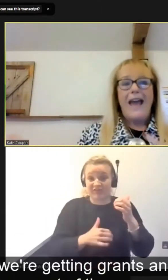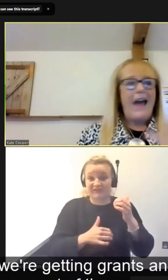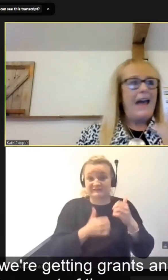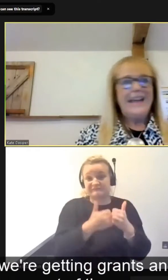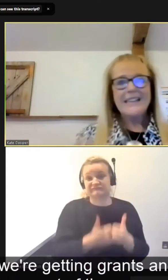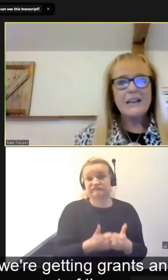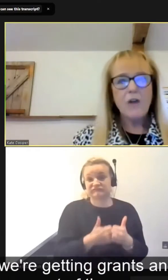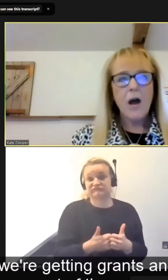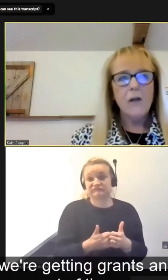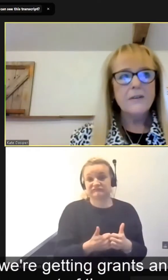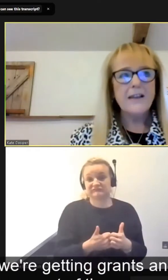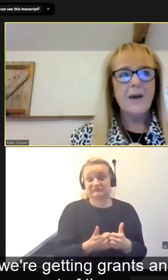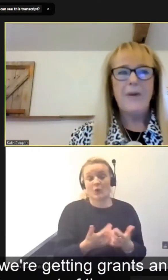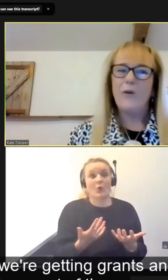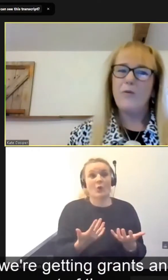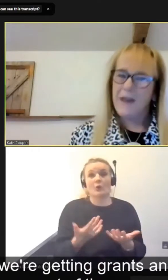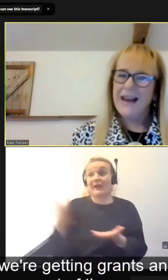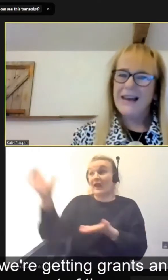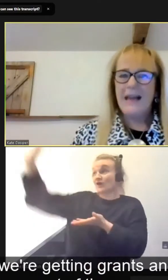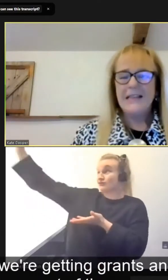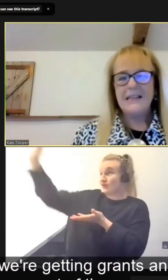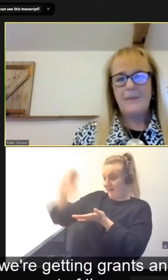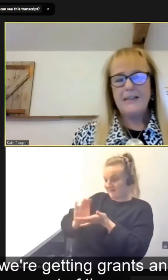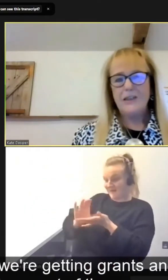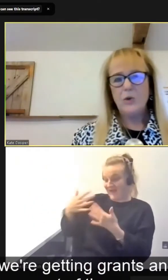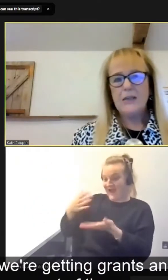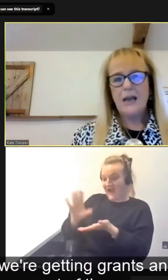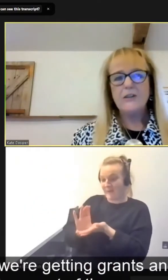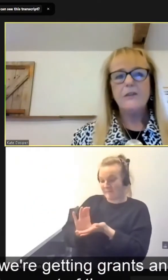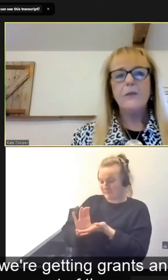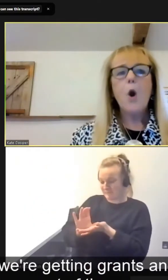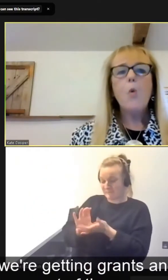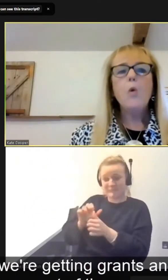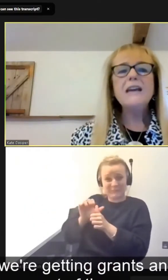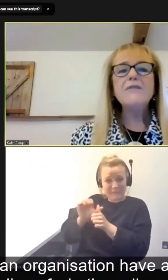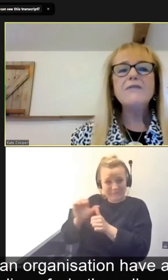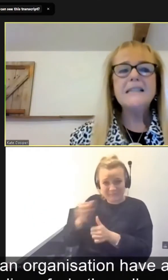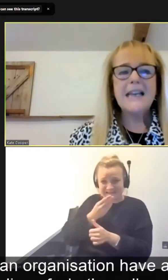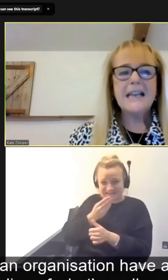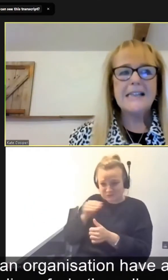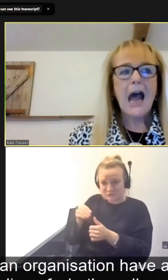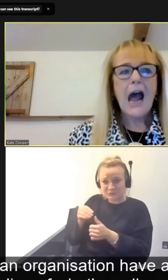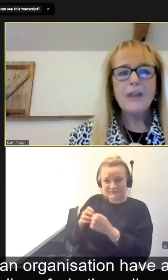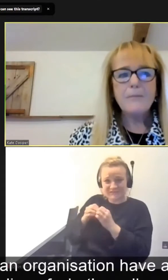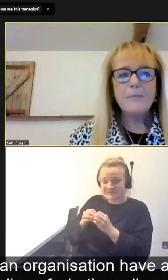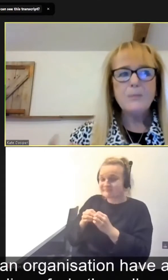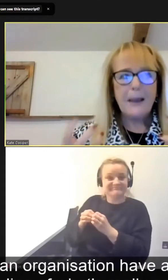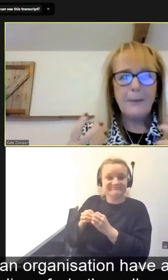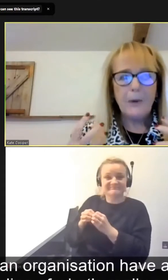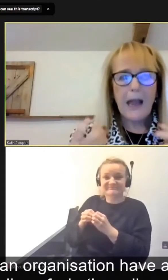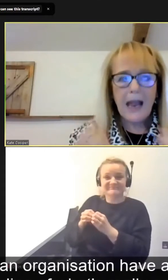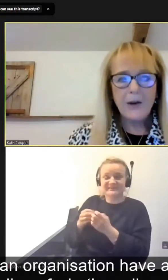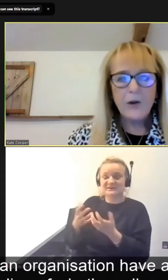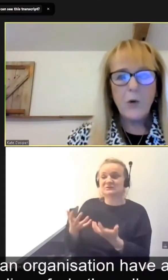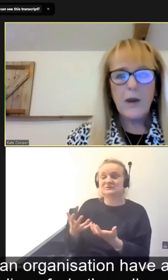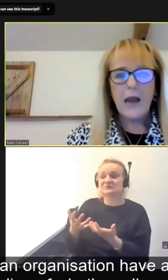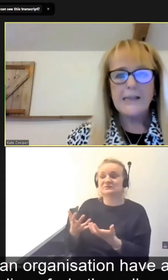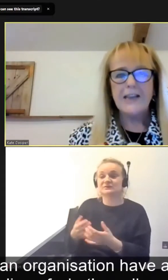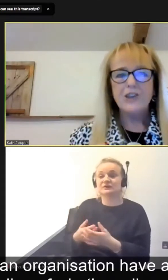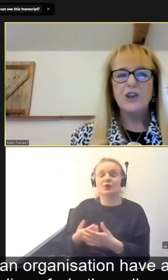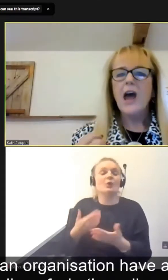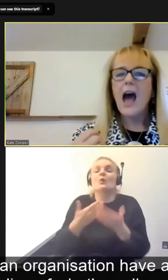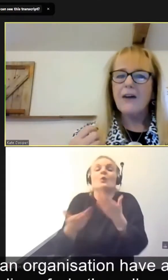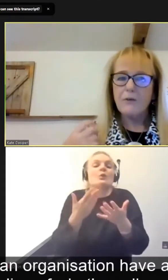we're getting grants, and we're not really getting the best use out of them, whatever it is. Because I think most people in an